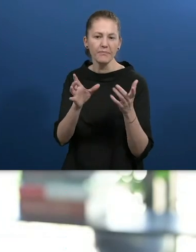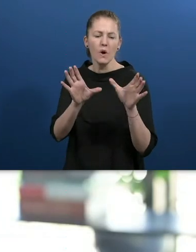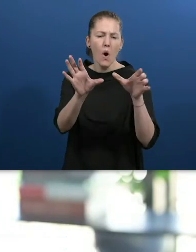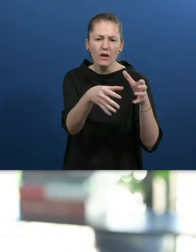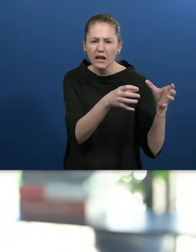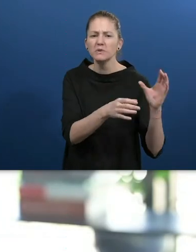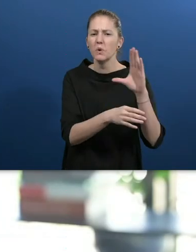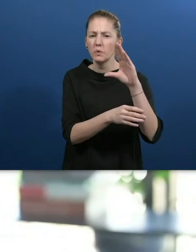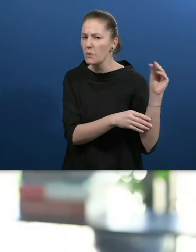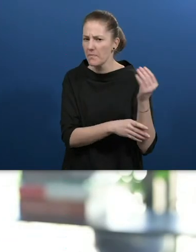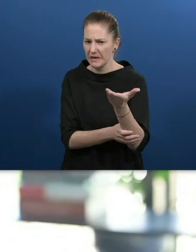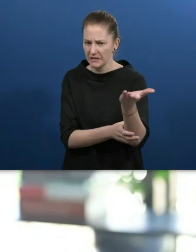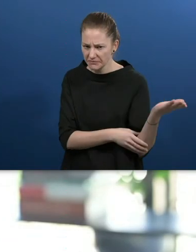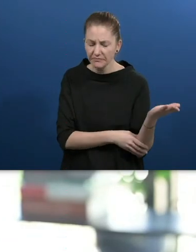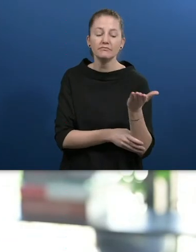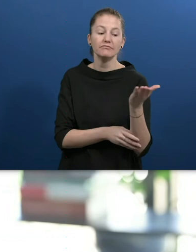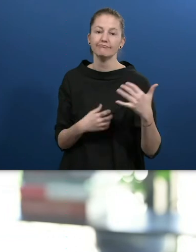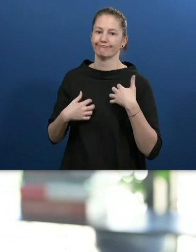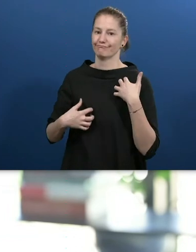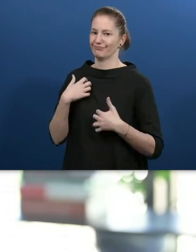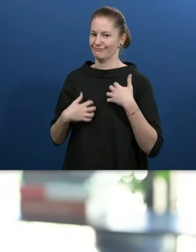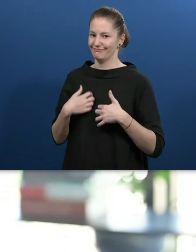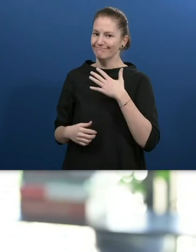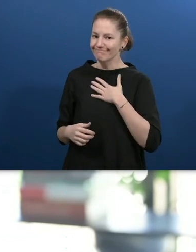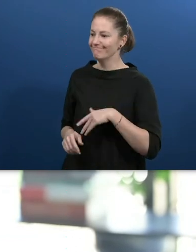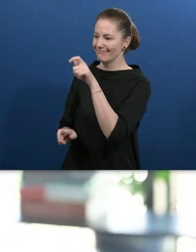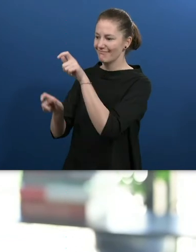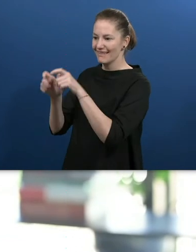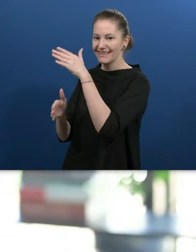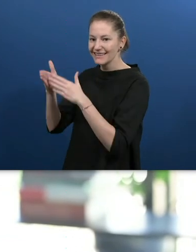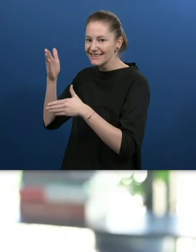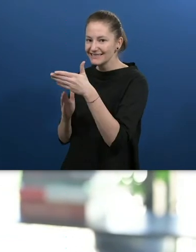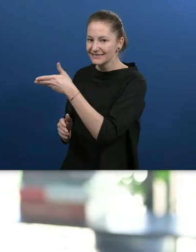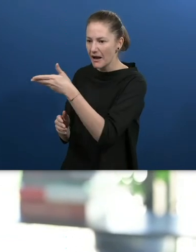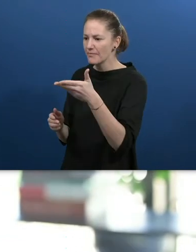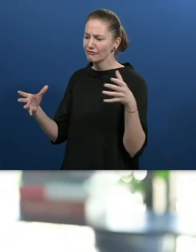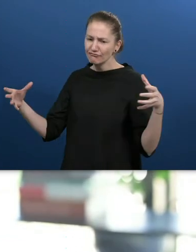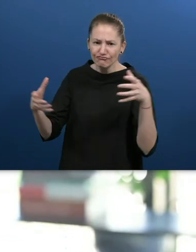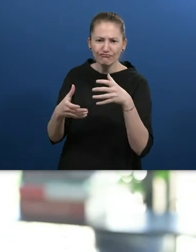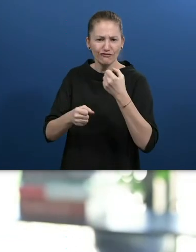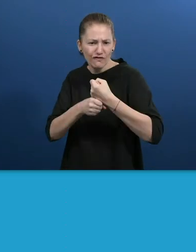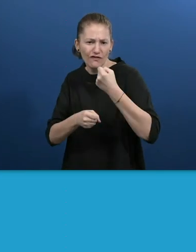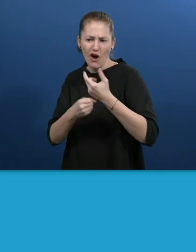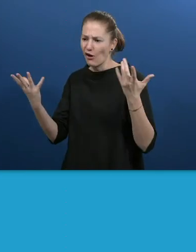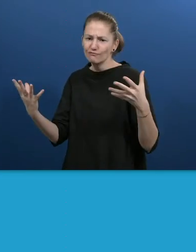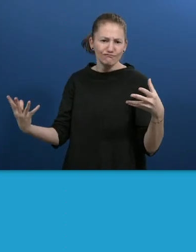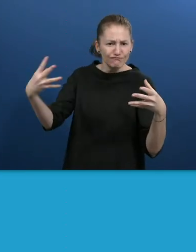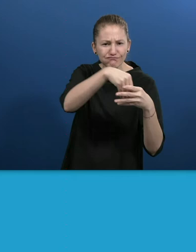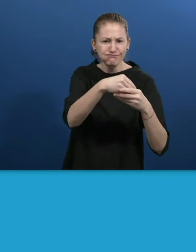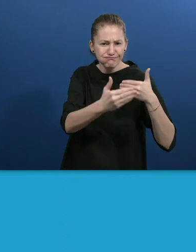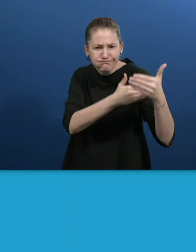are interested to meaningfully engage with persons with disabilities. For example, advertise for tenders, or job opportunities,